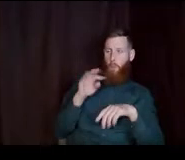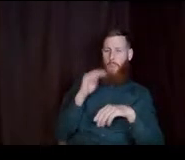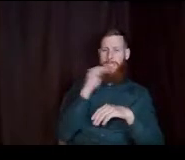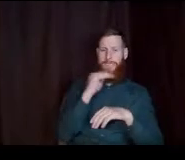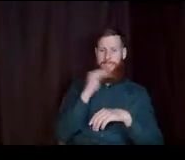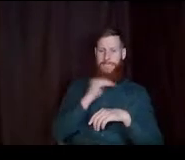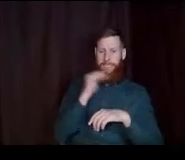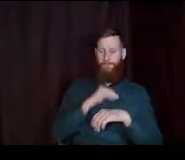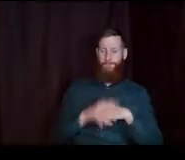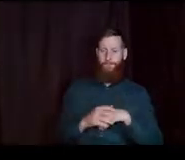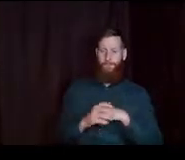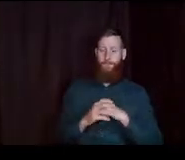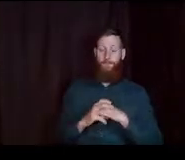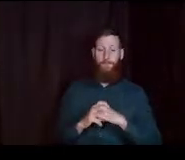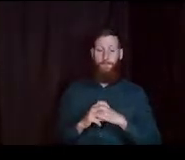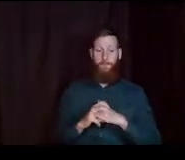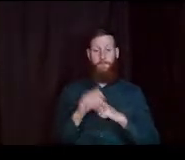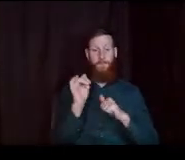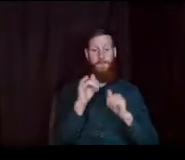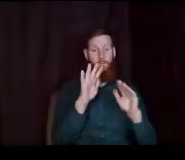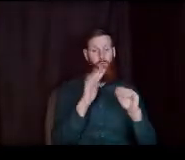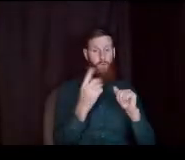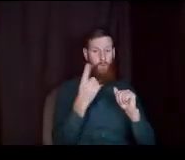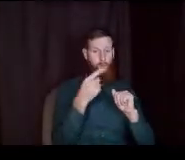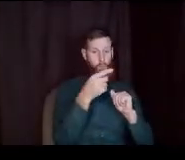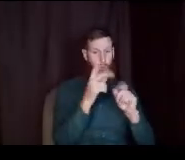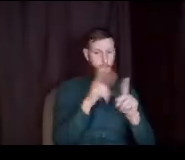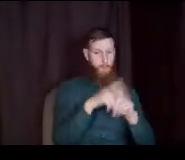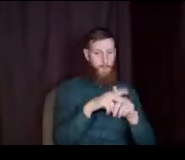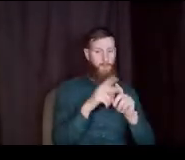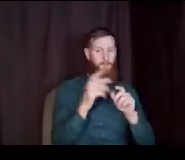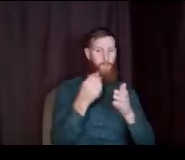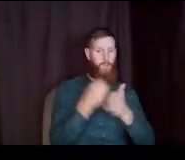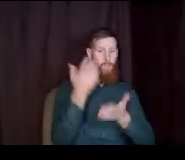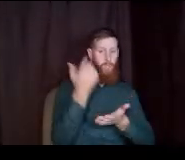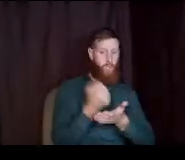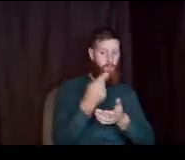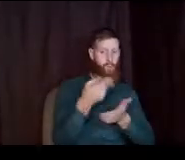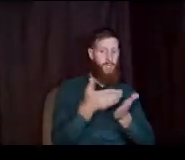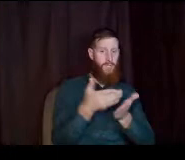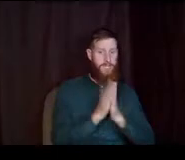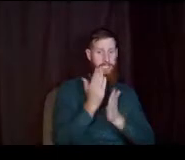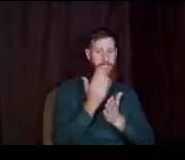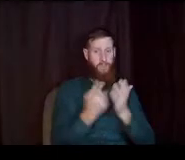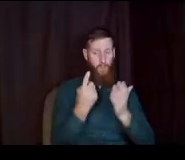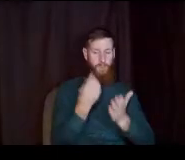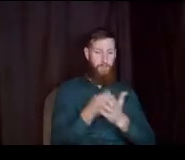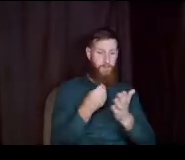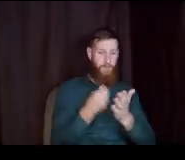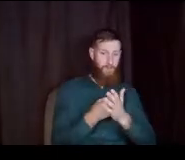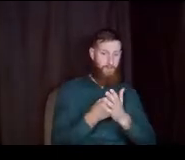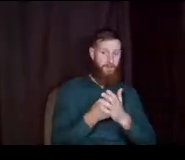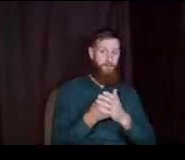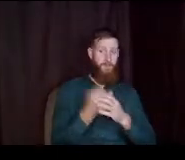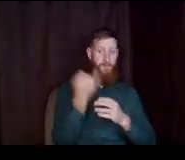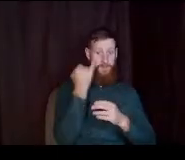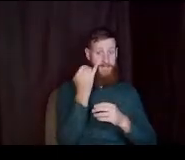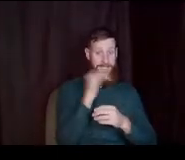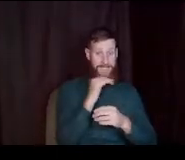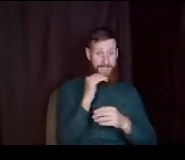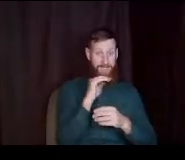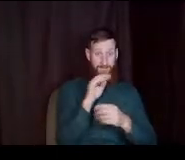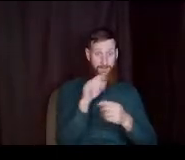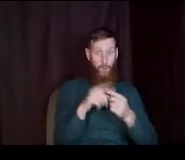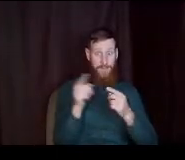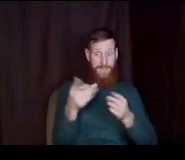great one. So if you're applying for a scholarship. you're asking someone for money. A good sign that it's a scam. is when they ask you